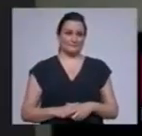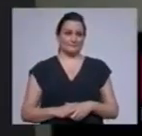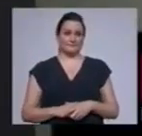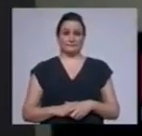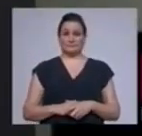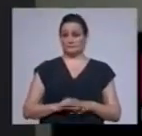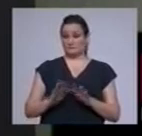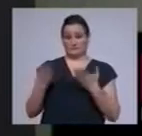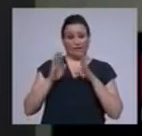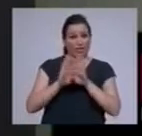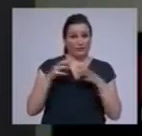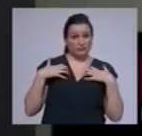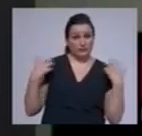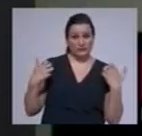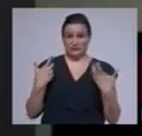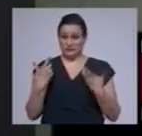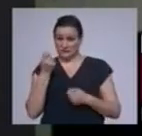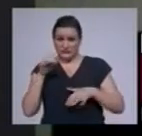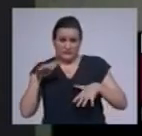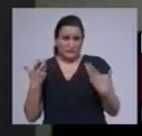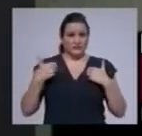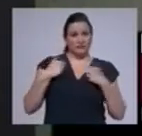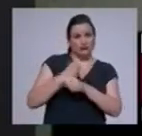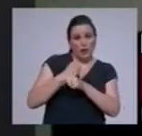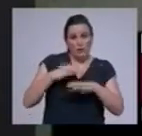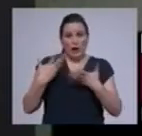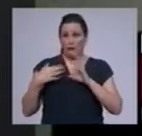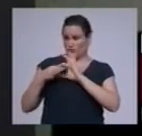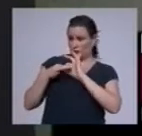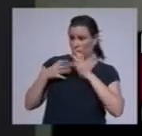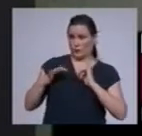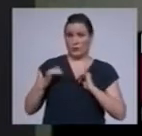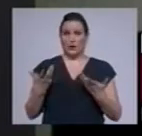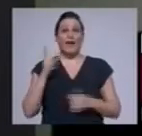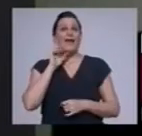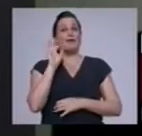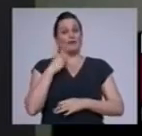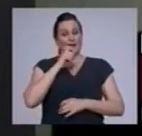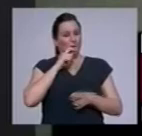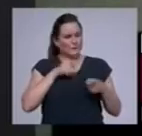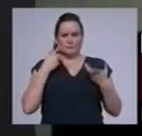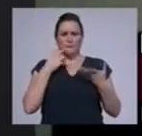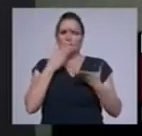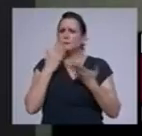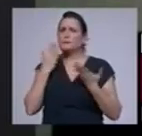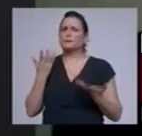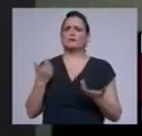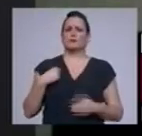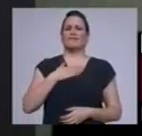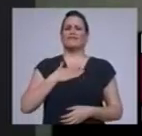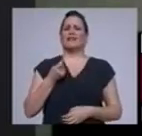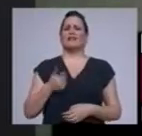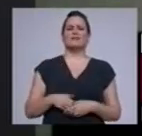stress, job insecurity, relationship worries, and the sudden loss of our everyday comforts have most of us feeling out of